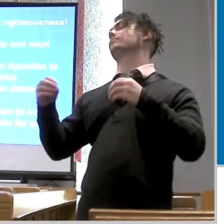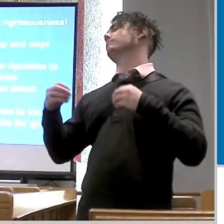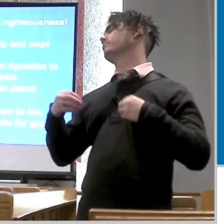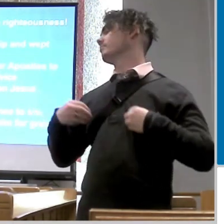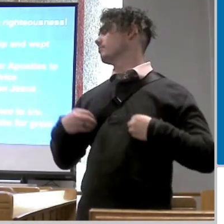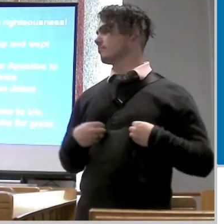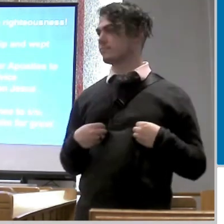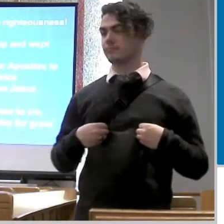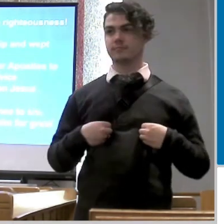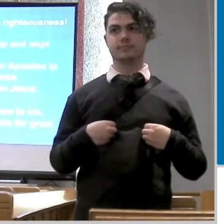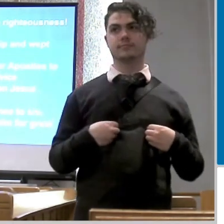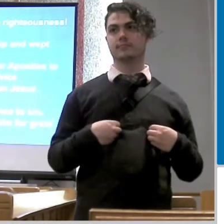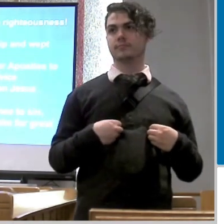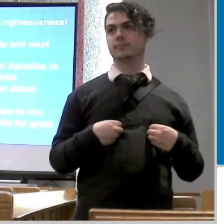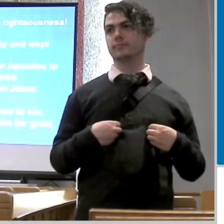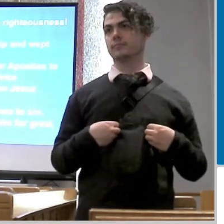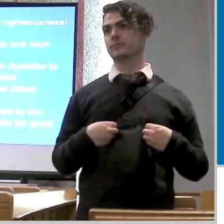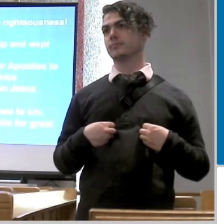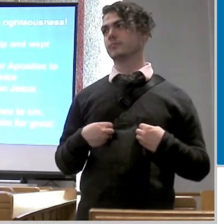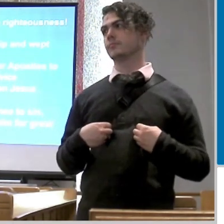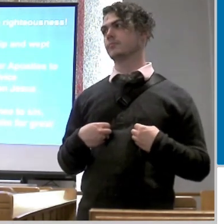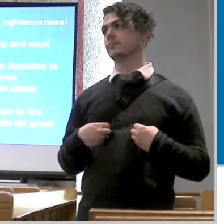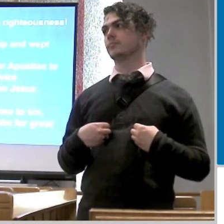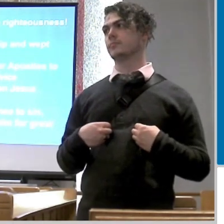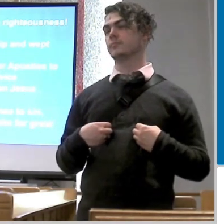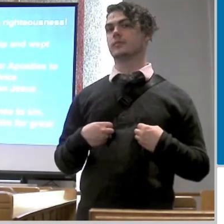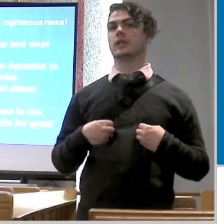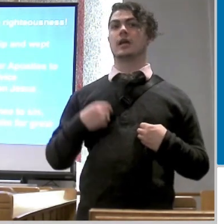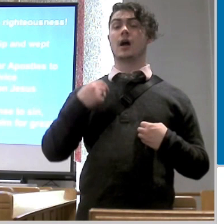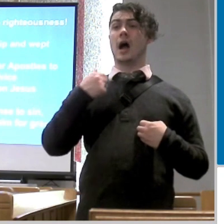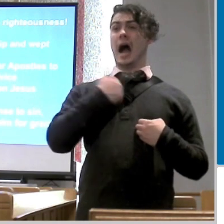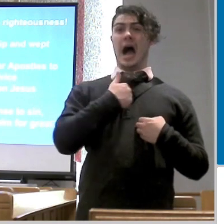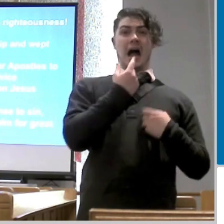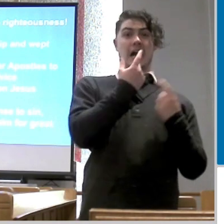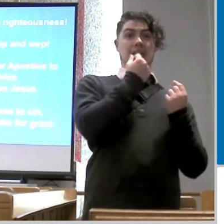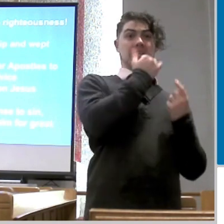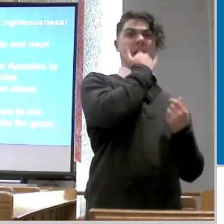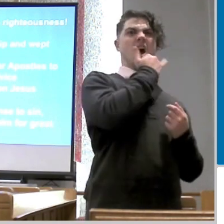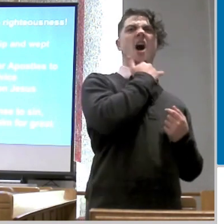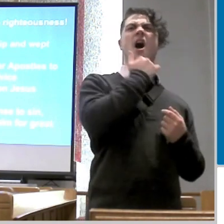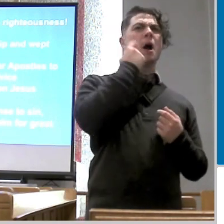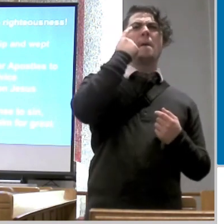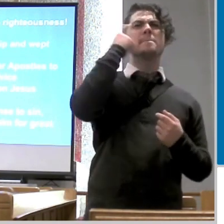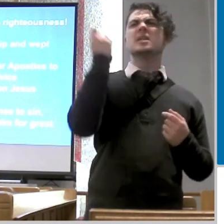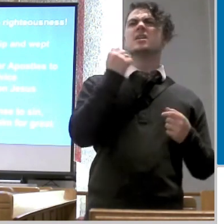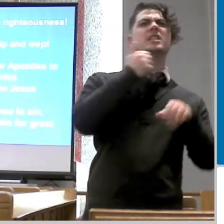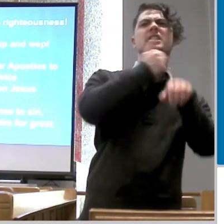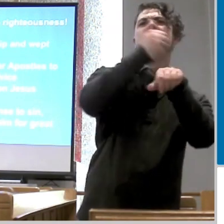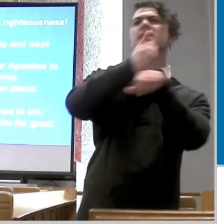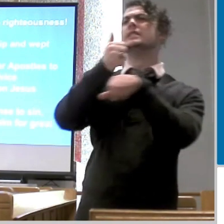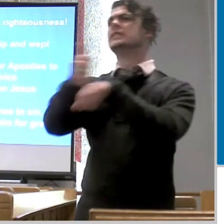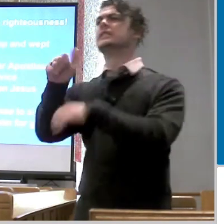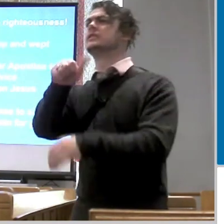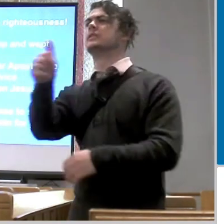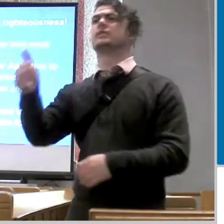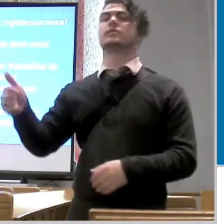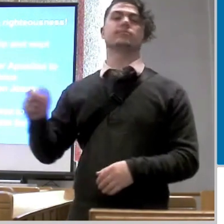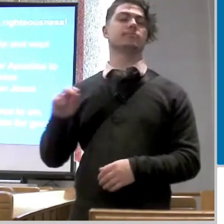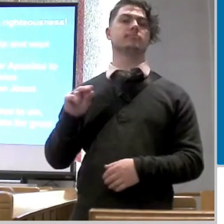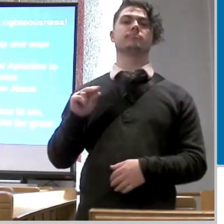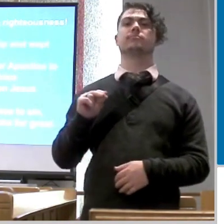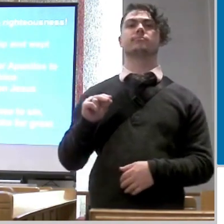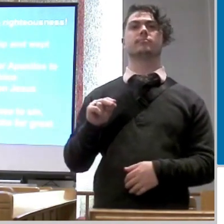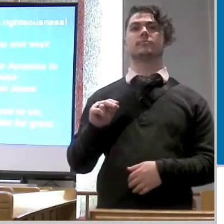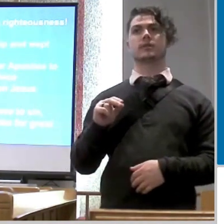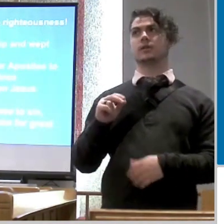that i cannot say the reason why i'm doing what i'm doing is because you did what you did right no i can't do that when the holy spirit